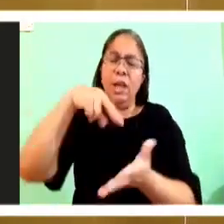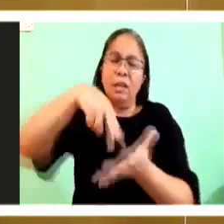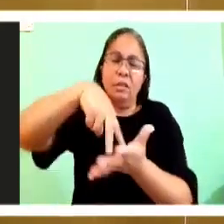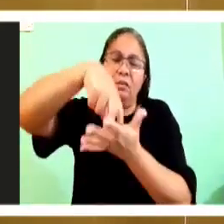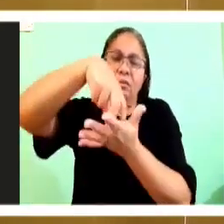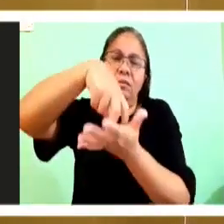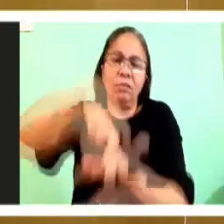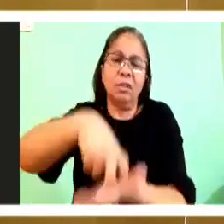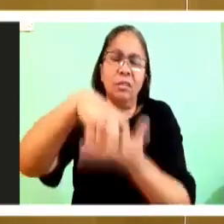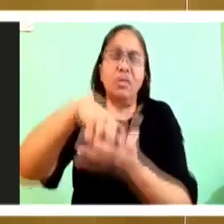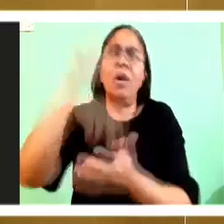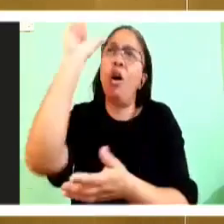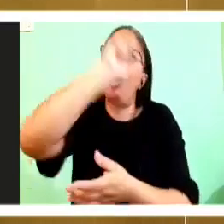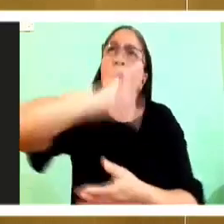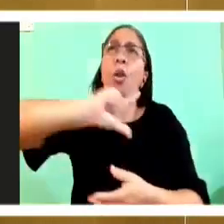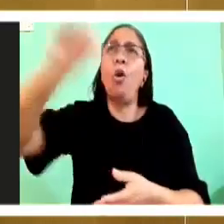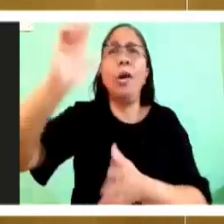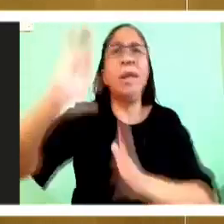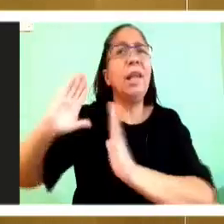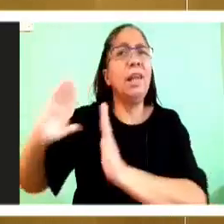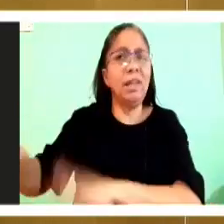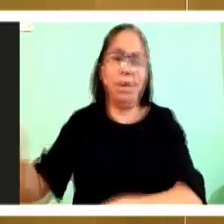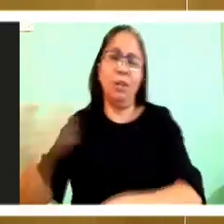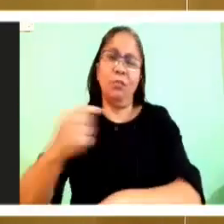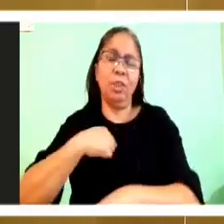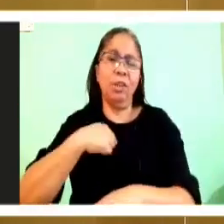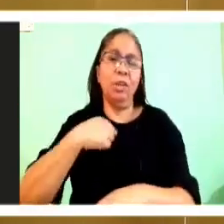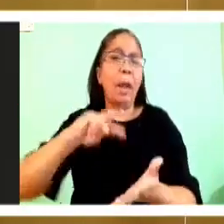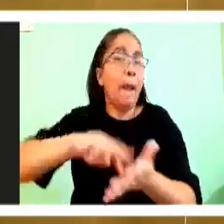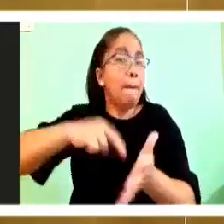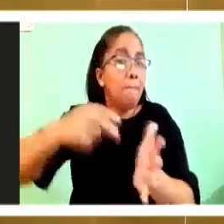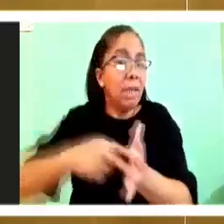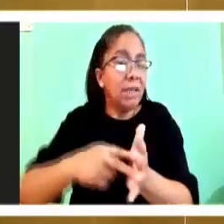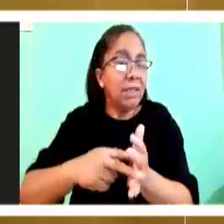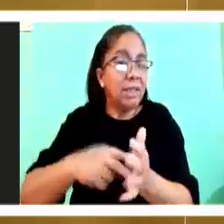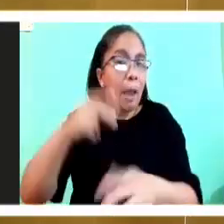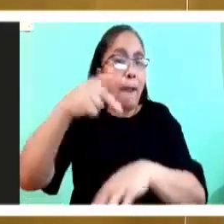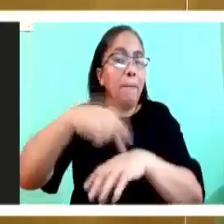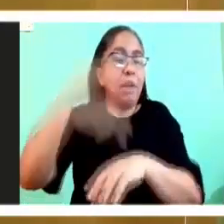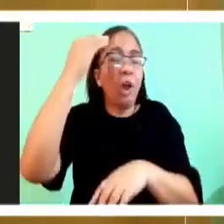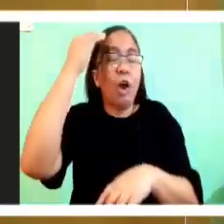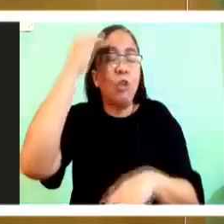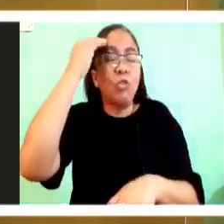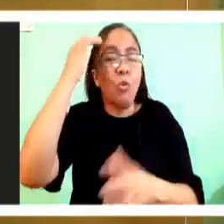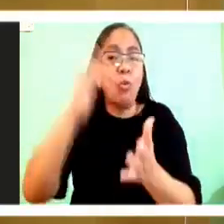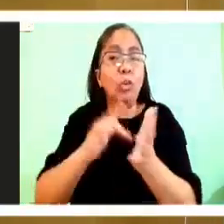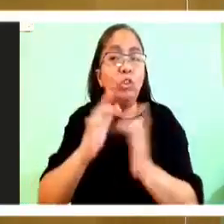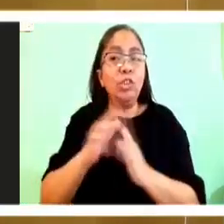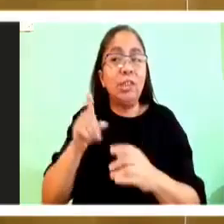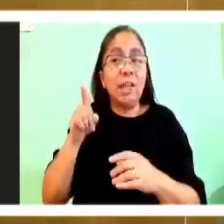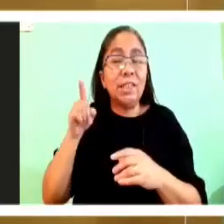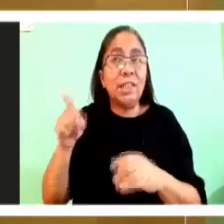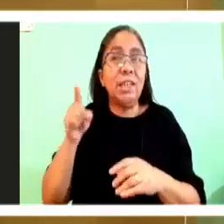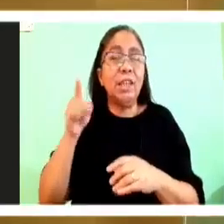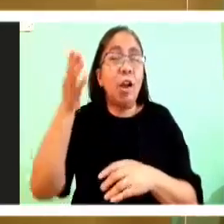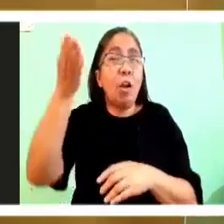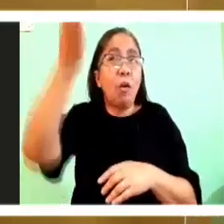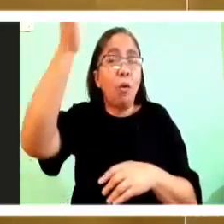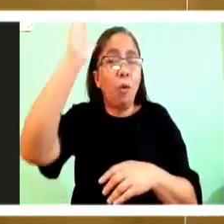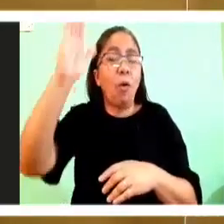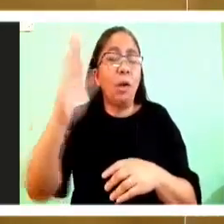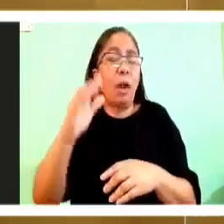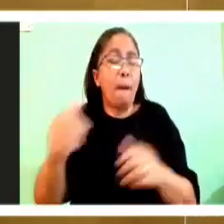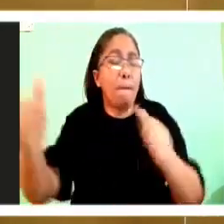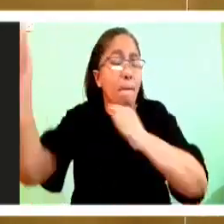me Lord, he recognizes that he has come face to face with something that is so big that